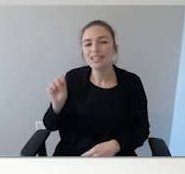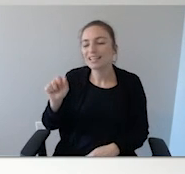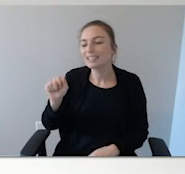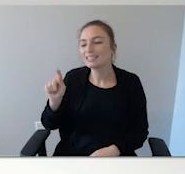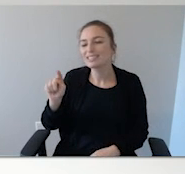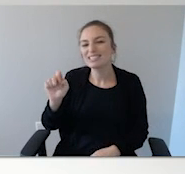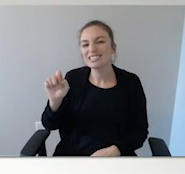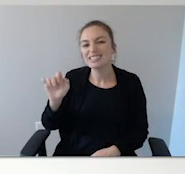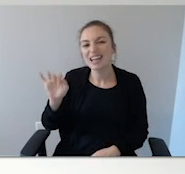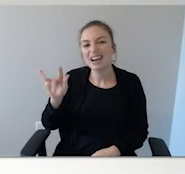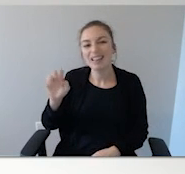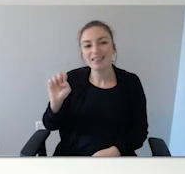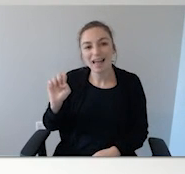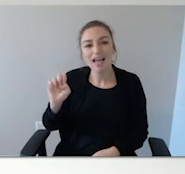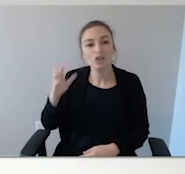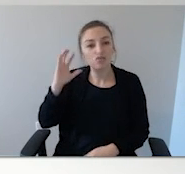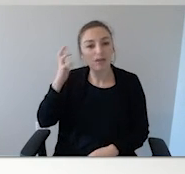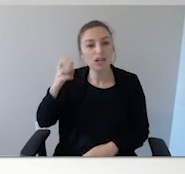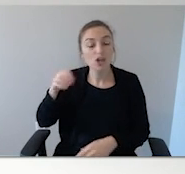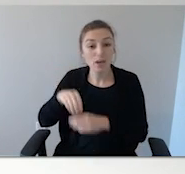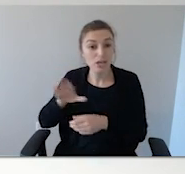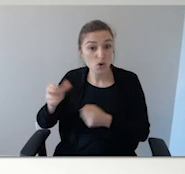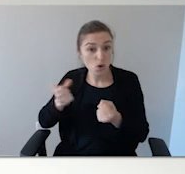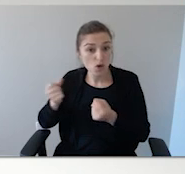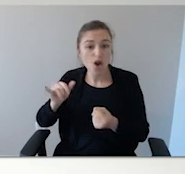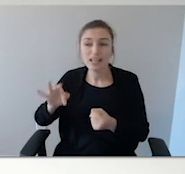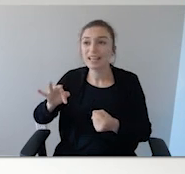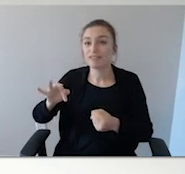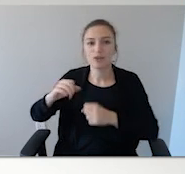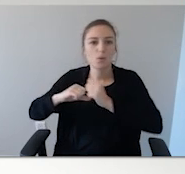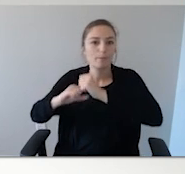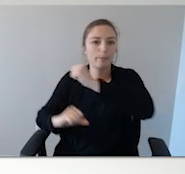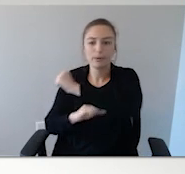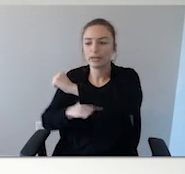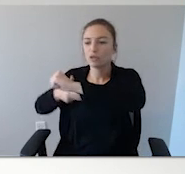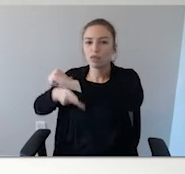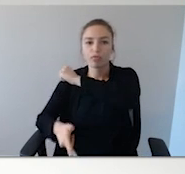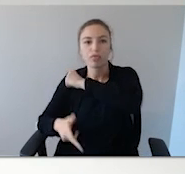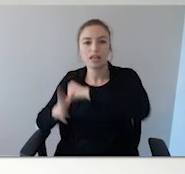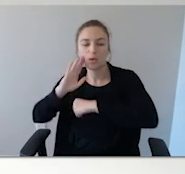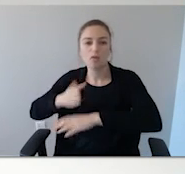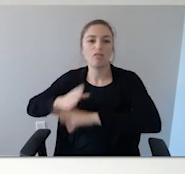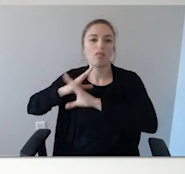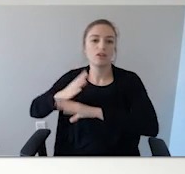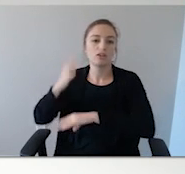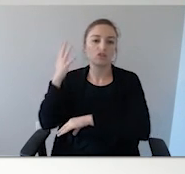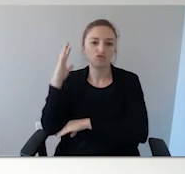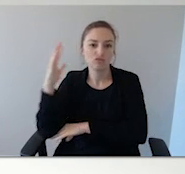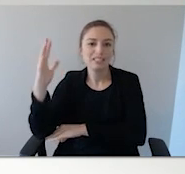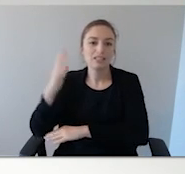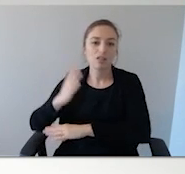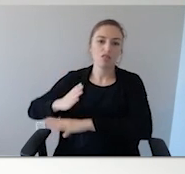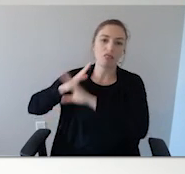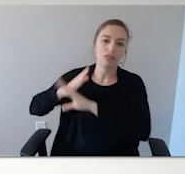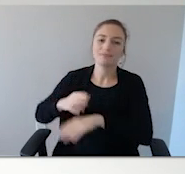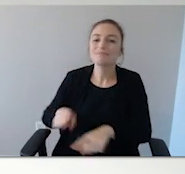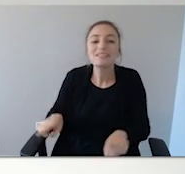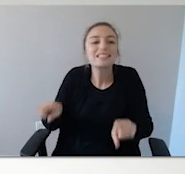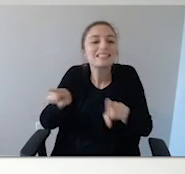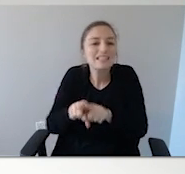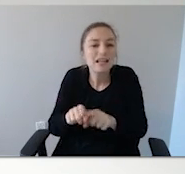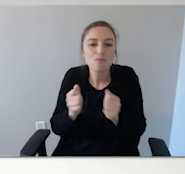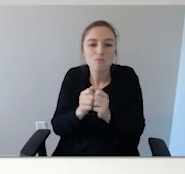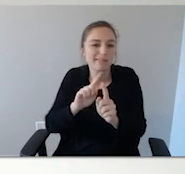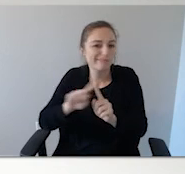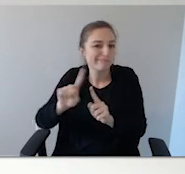under an overpass, it blocks out. You're in a bunch of trees, it blocks out. So the same thing is going to happen with your Gilebit or your AngelSense